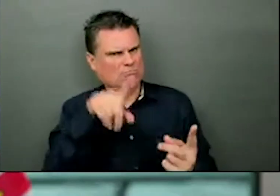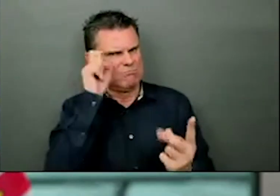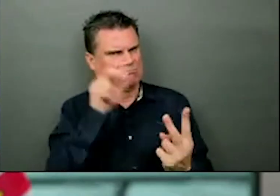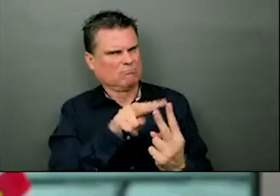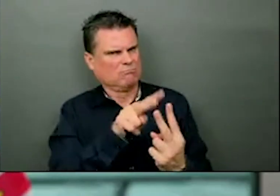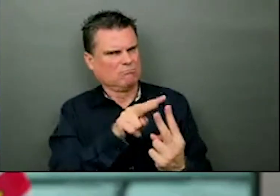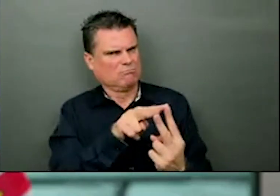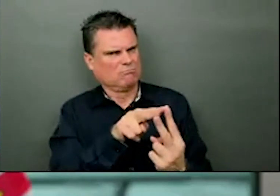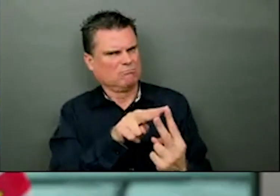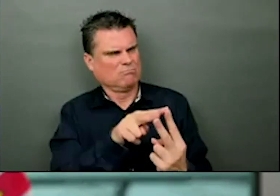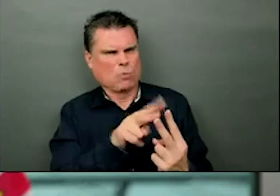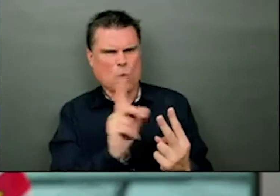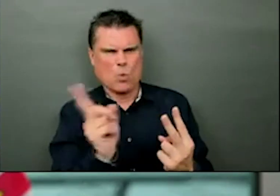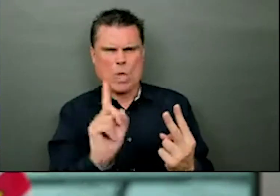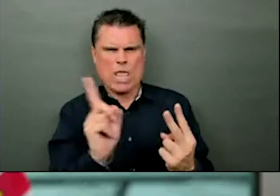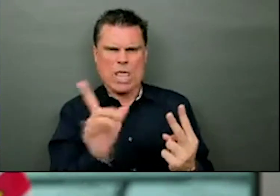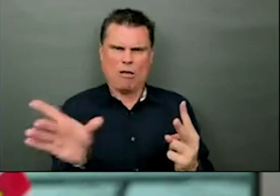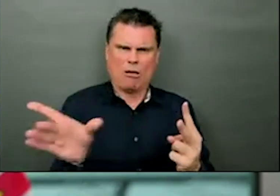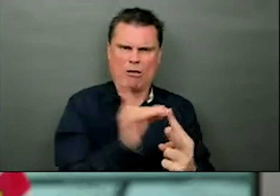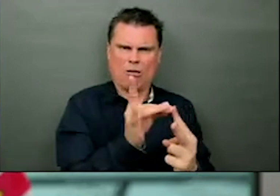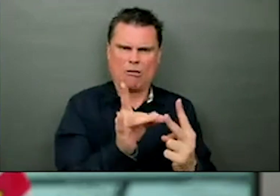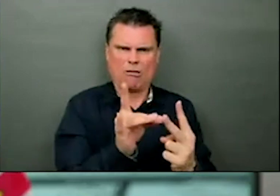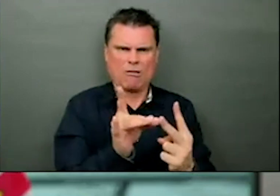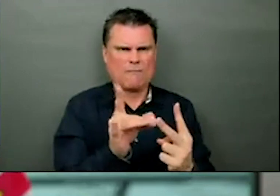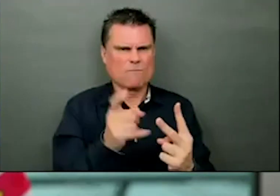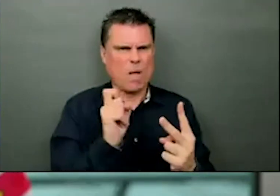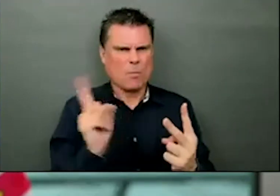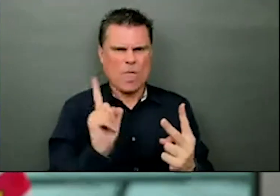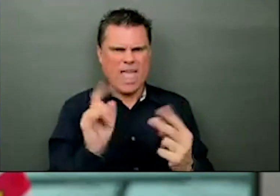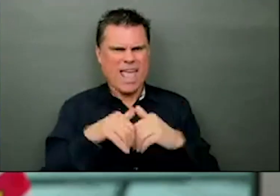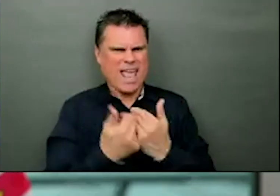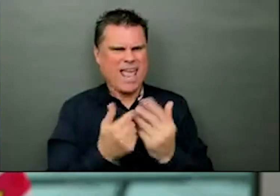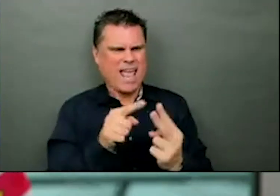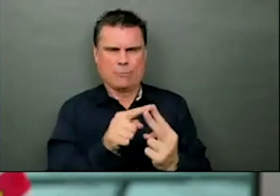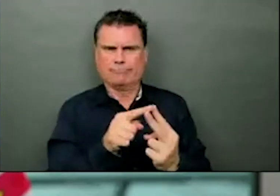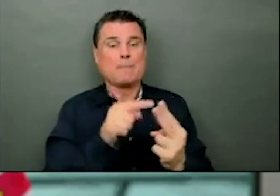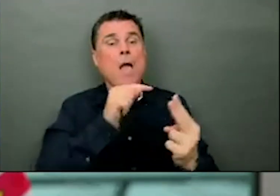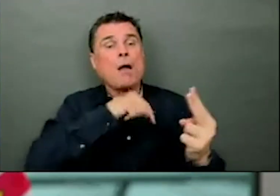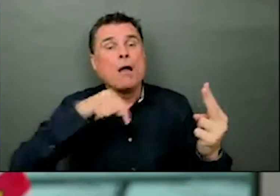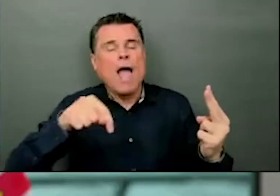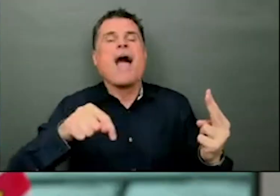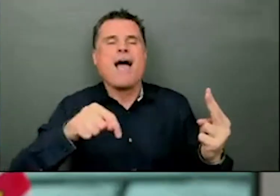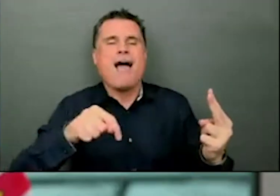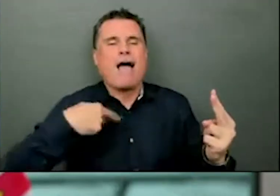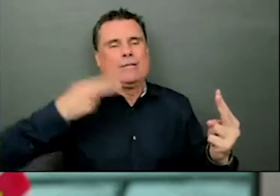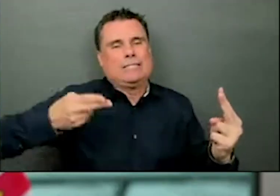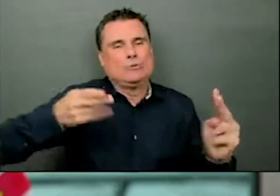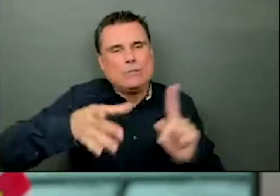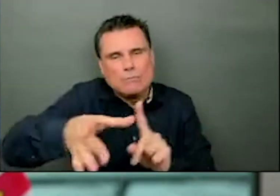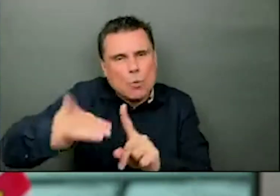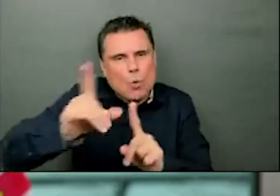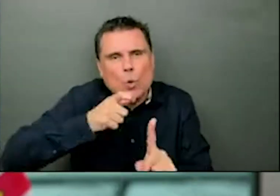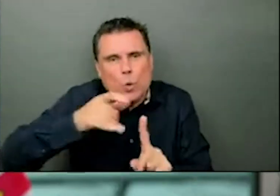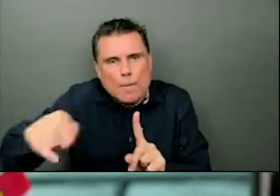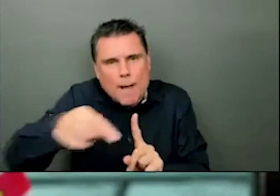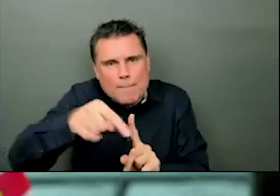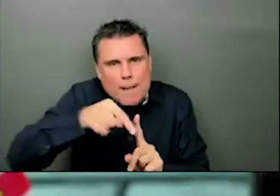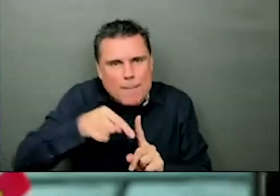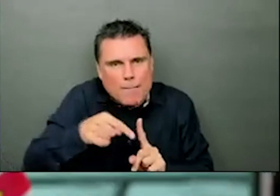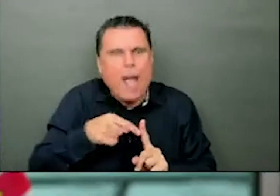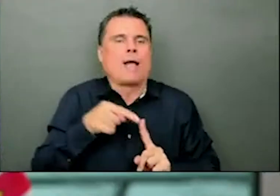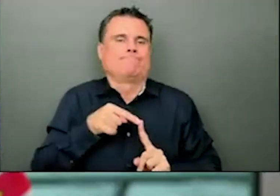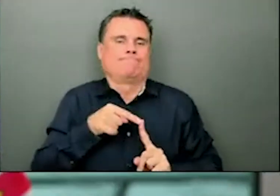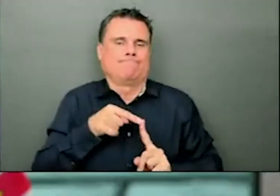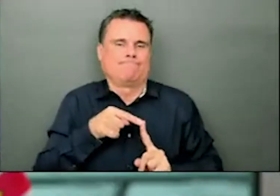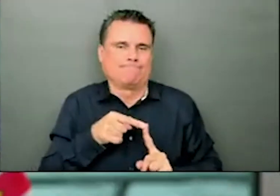that are concerning. Although, what we do know is they have not passed it on to others. So, there are three active